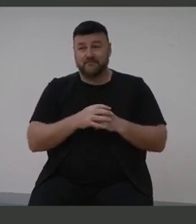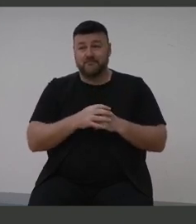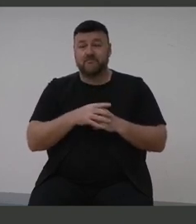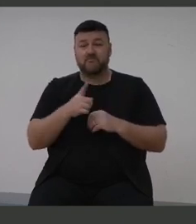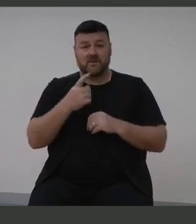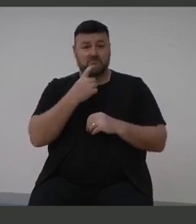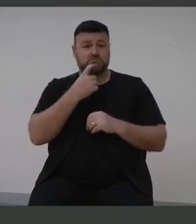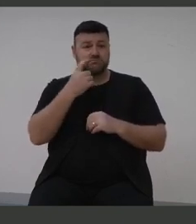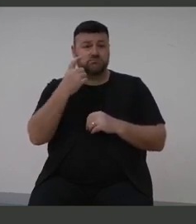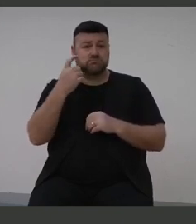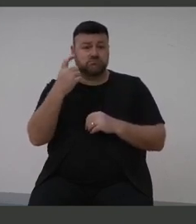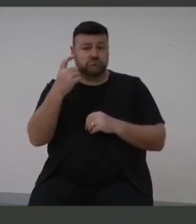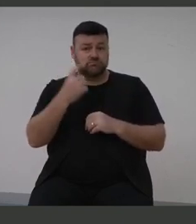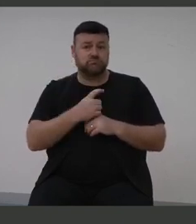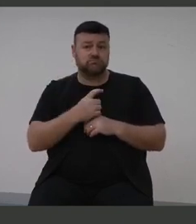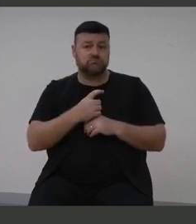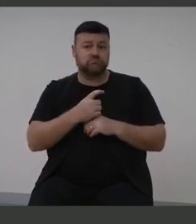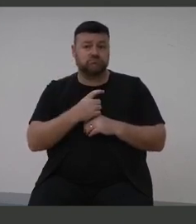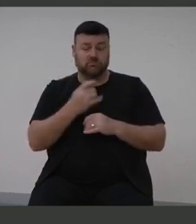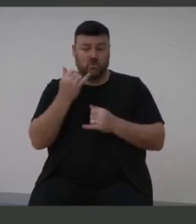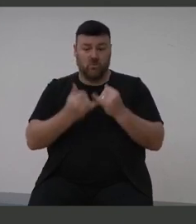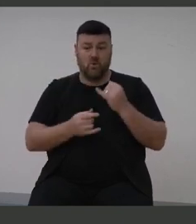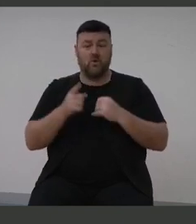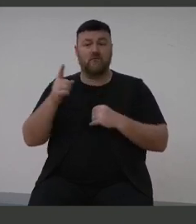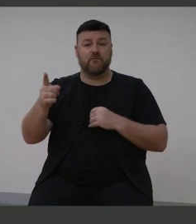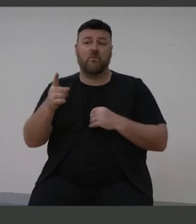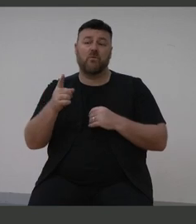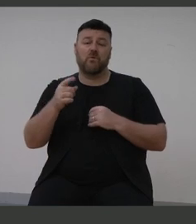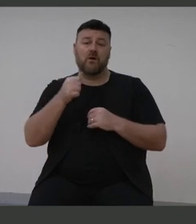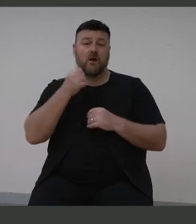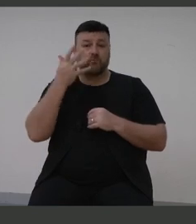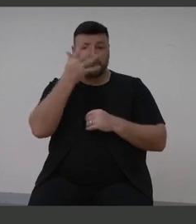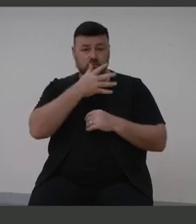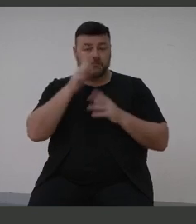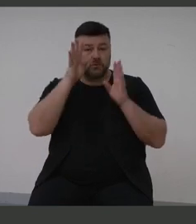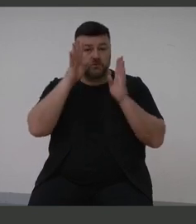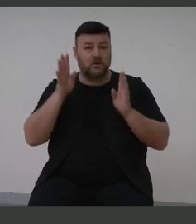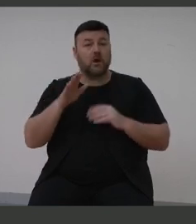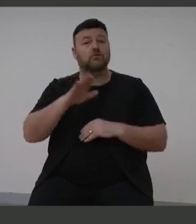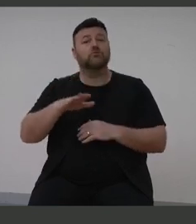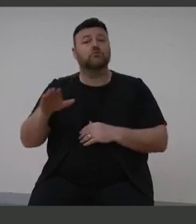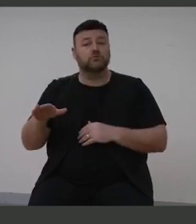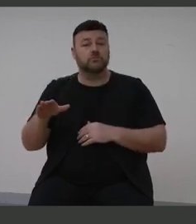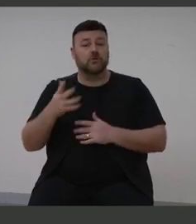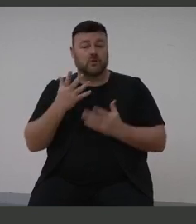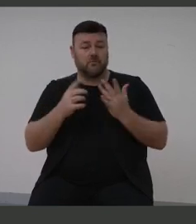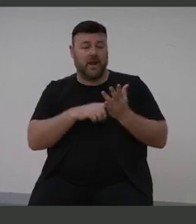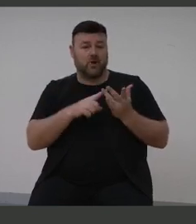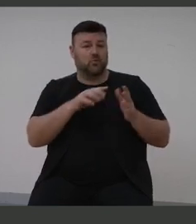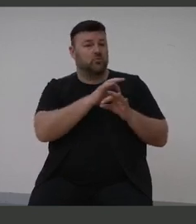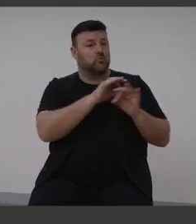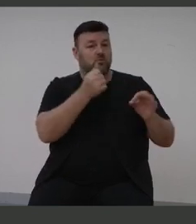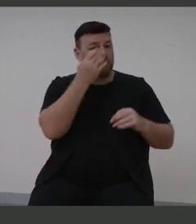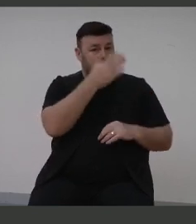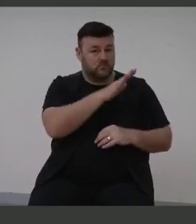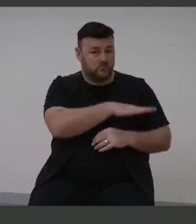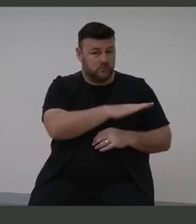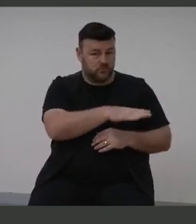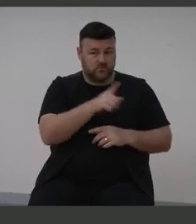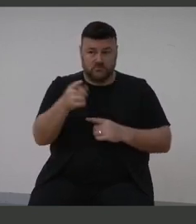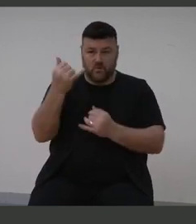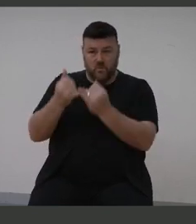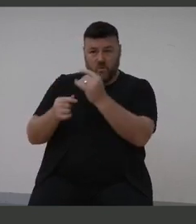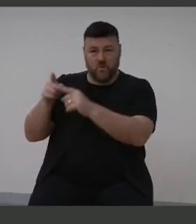severe and lasts longer in Aboriginal and Torres Strait Islander children than it does in non-Indigenous children. But